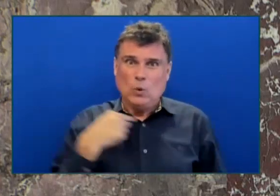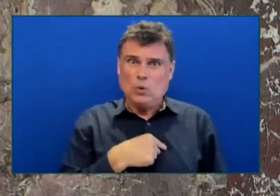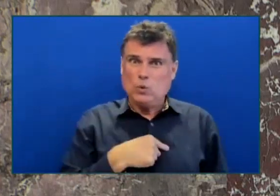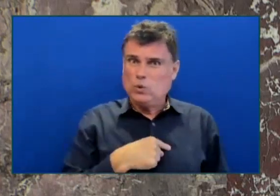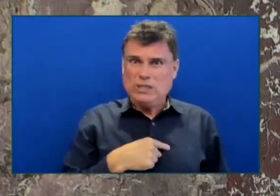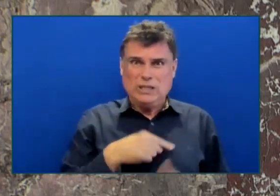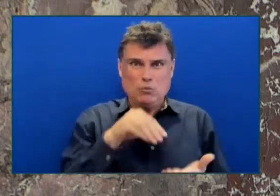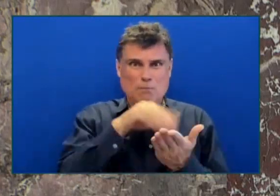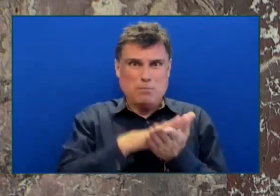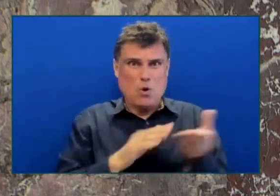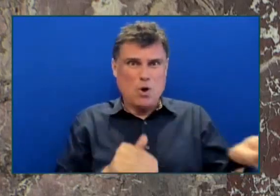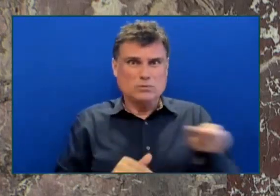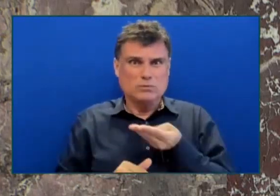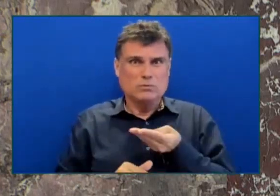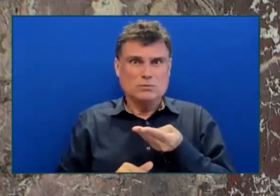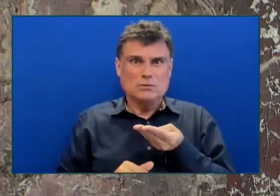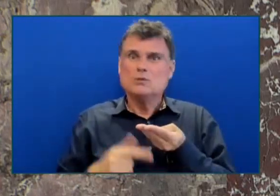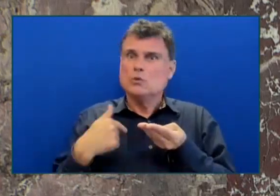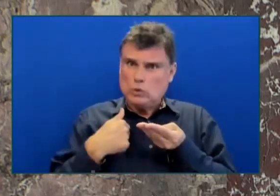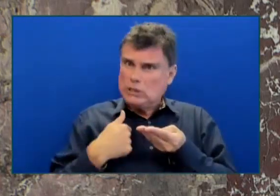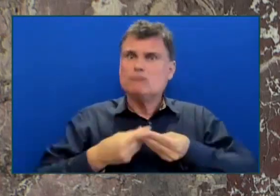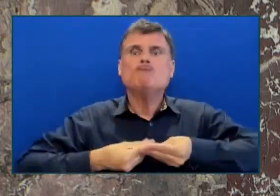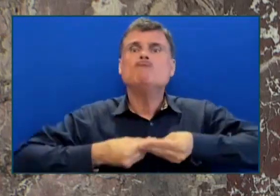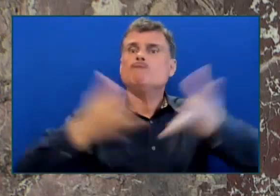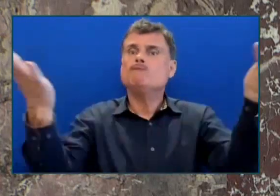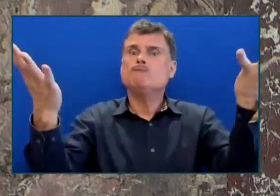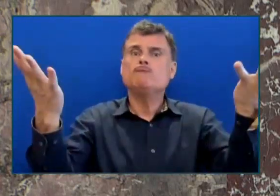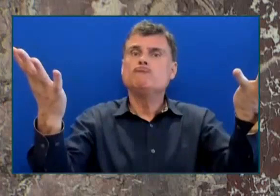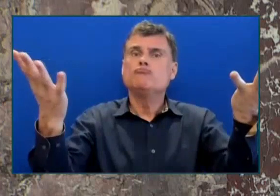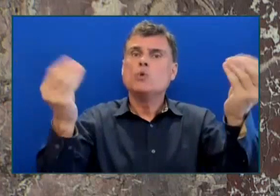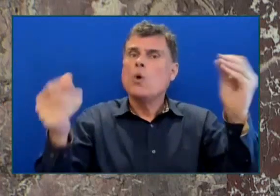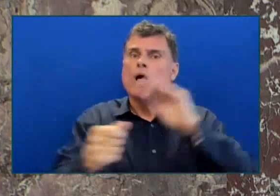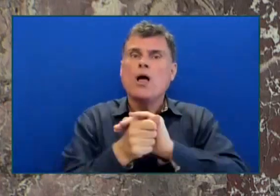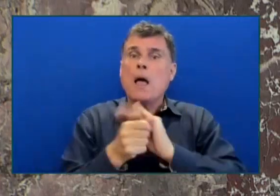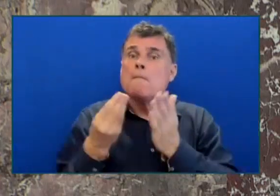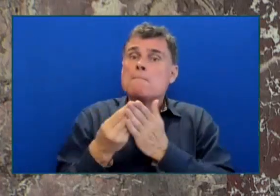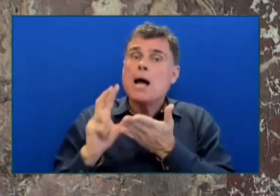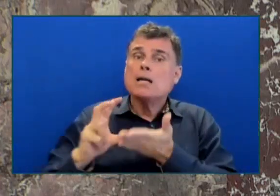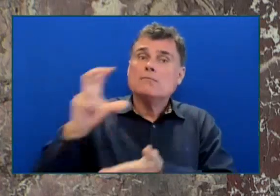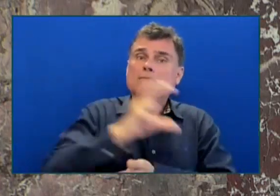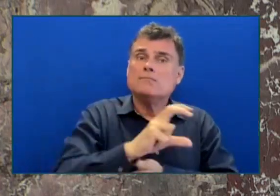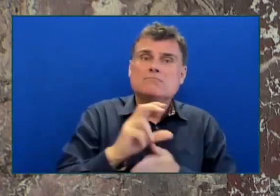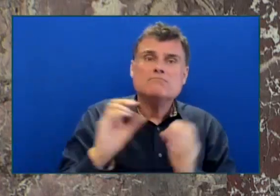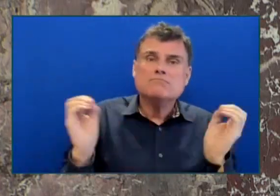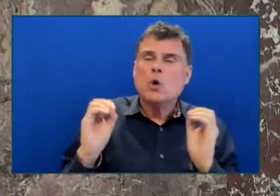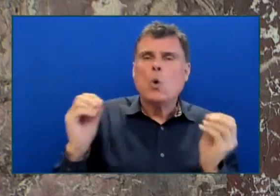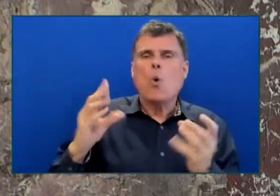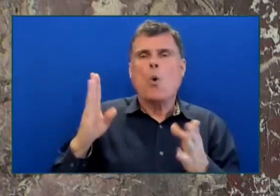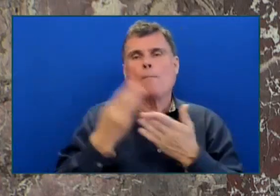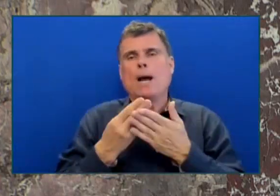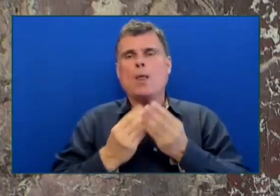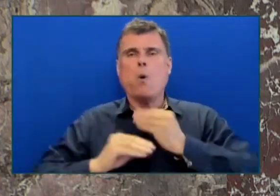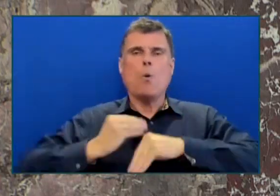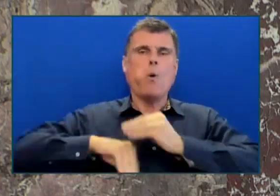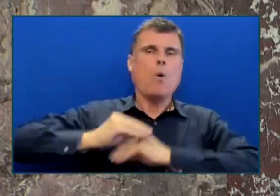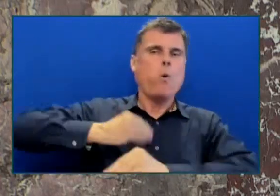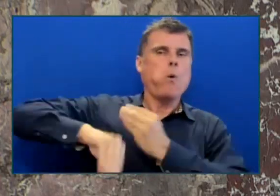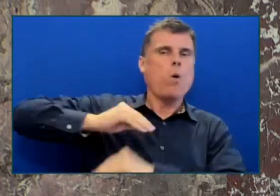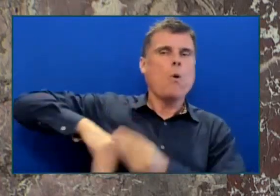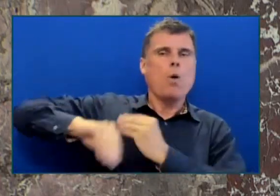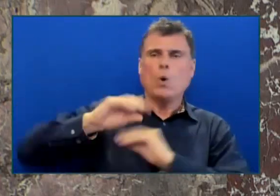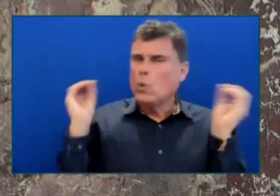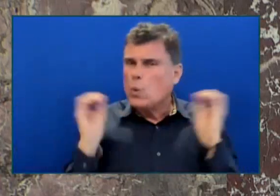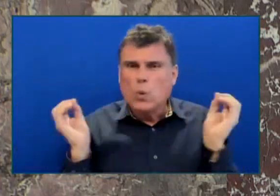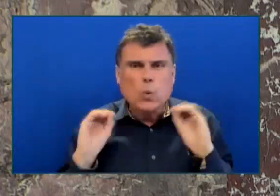government, we released it. Shhh! Shhh! Please continue. And with respect, as soon as there was an